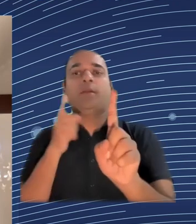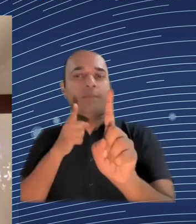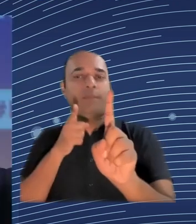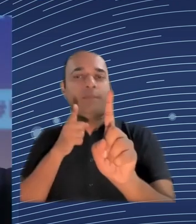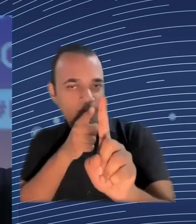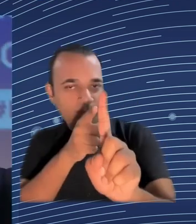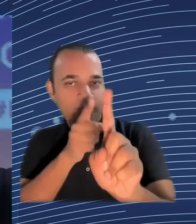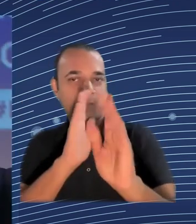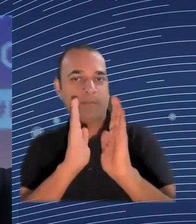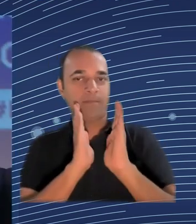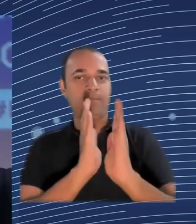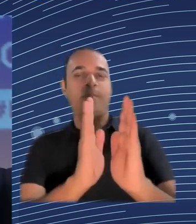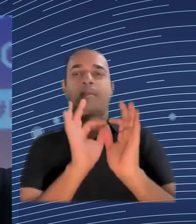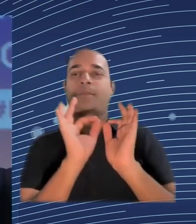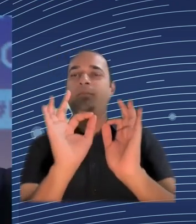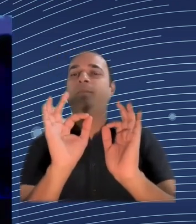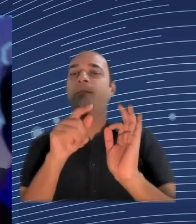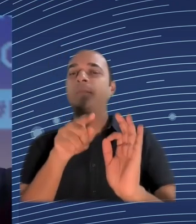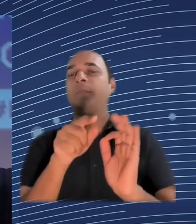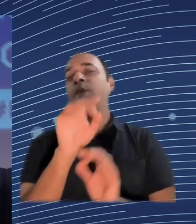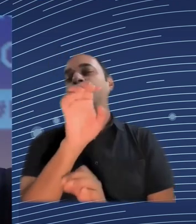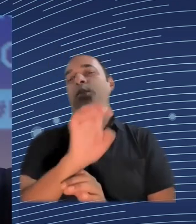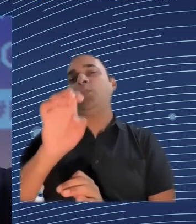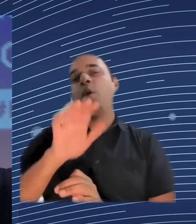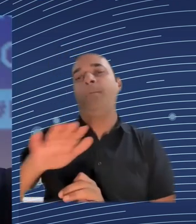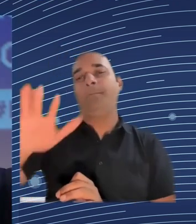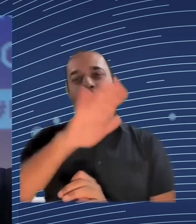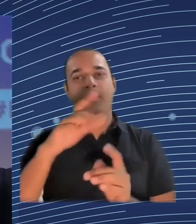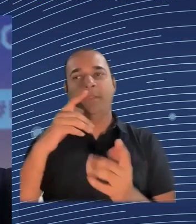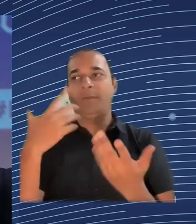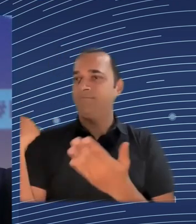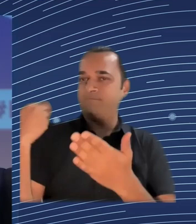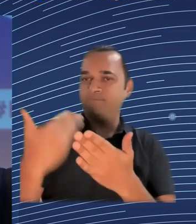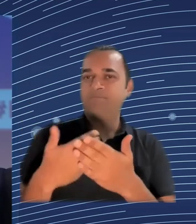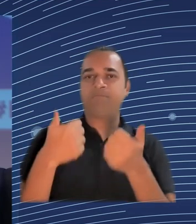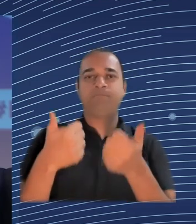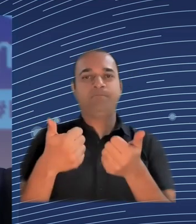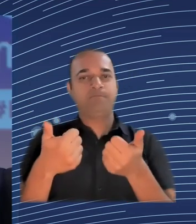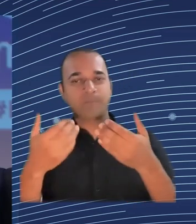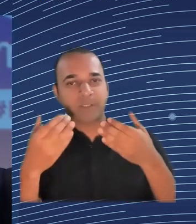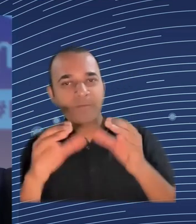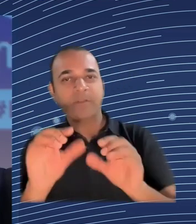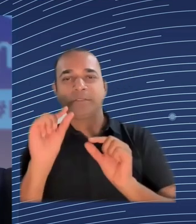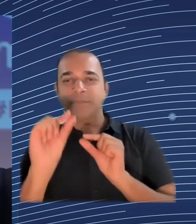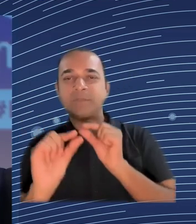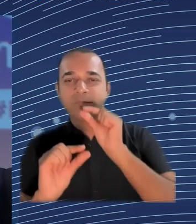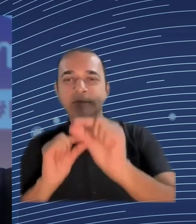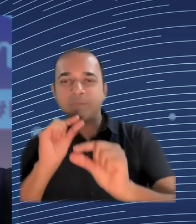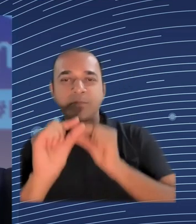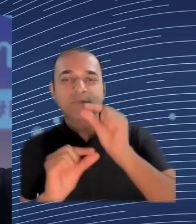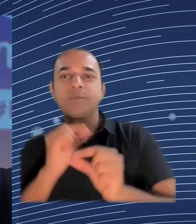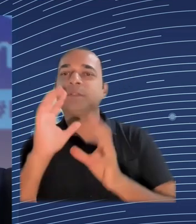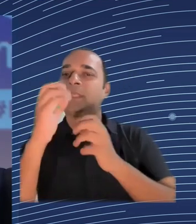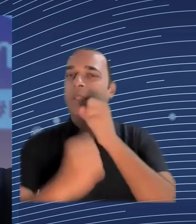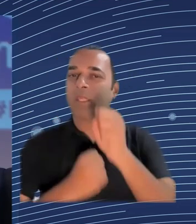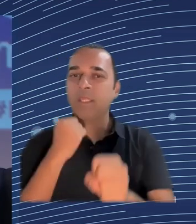questions. Speaking of Slido questions, please do send your comments and questions, and we'll try to entertain as many of those as possible.